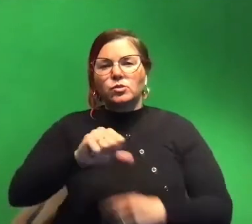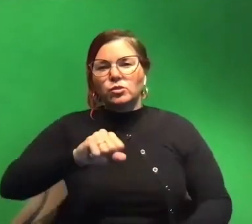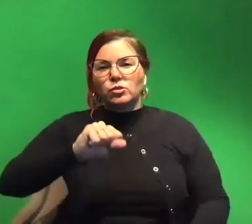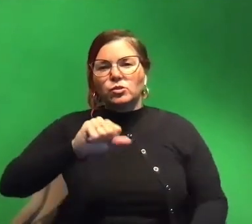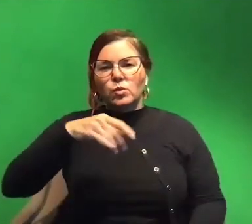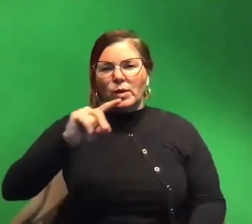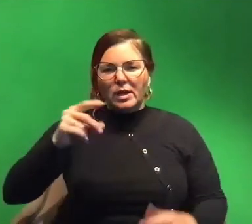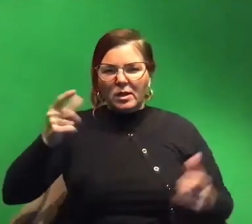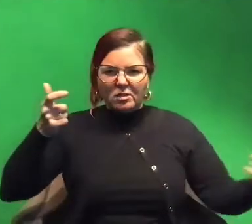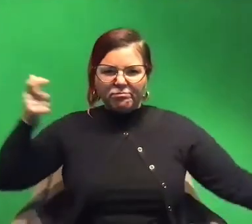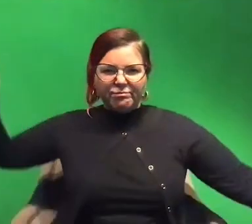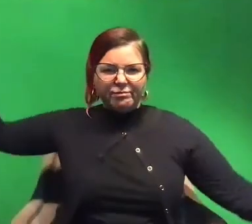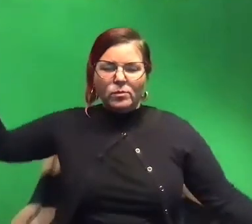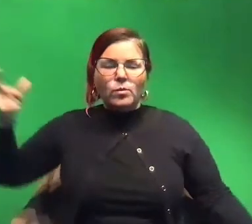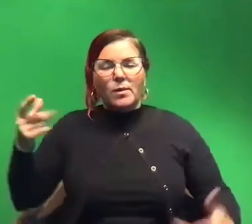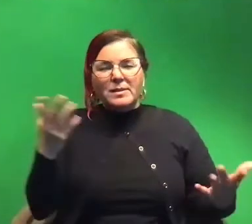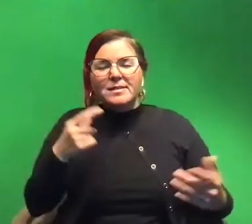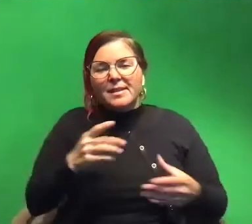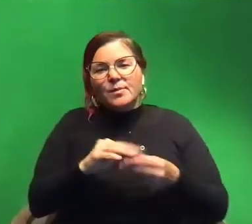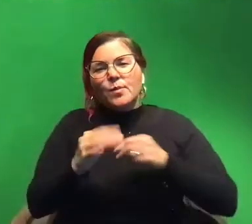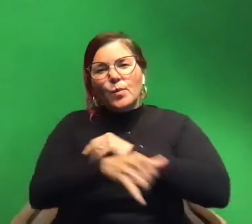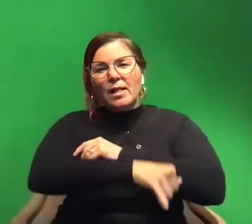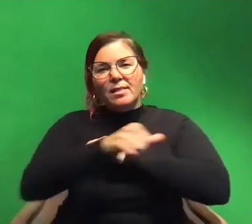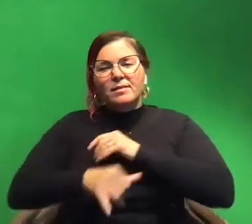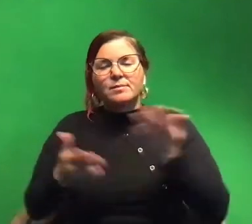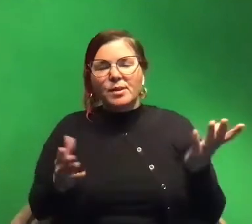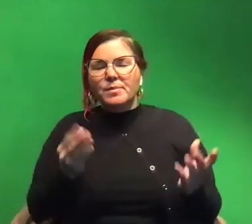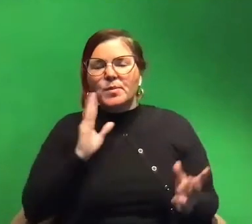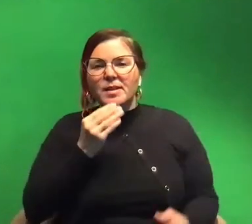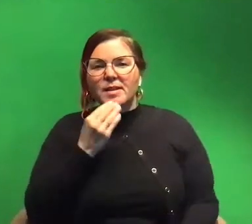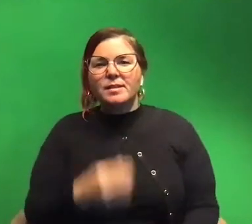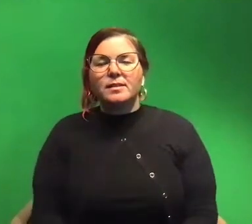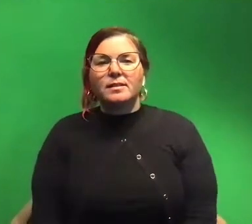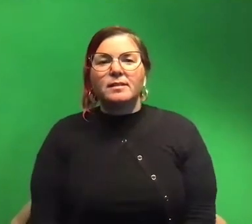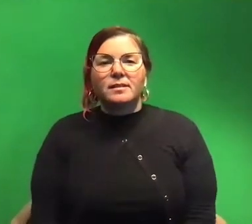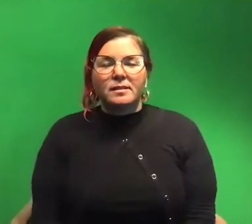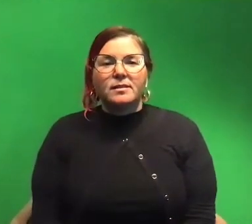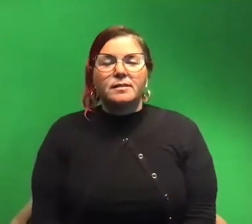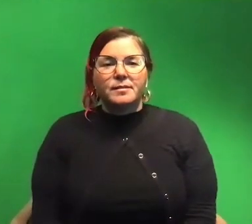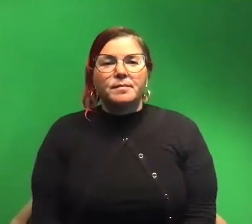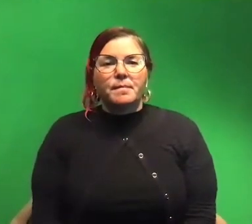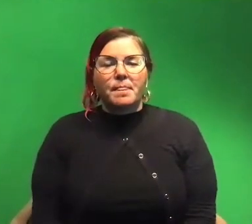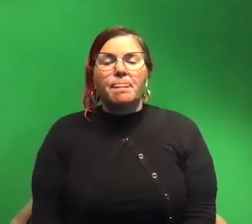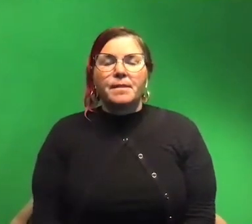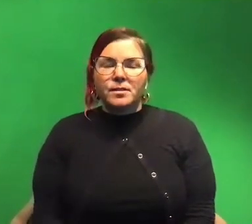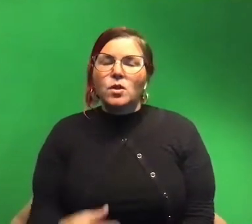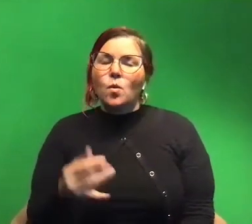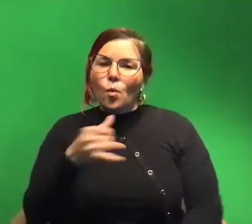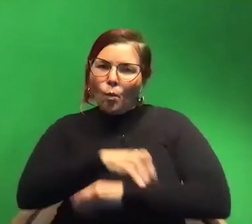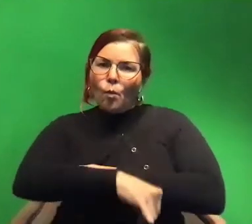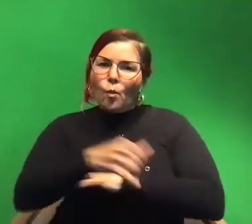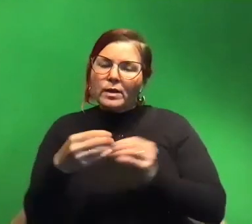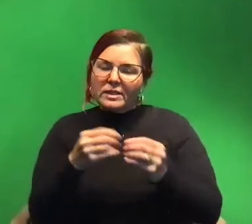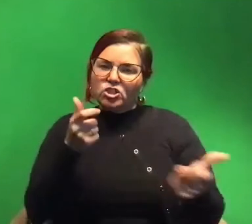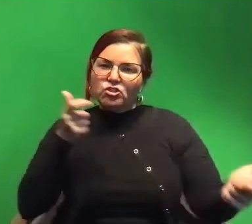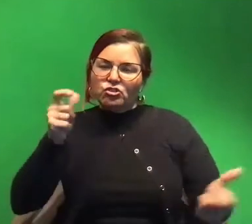i'd say whales whales yeah whales eat squid so there's squid which are very very